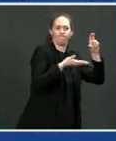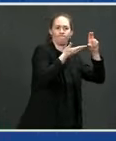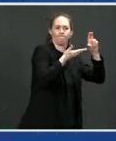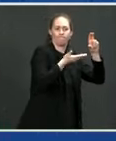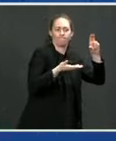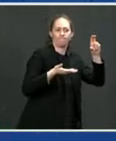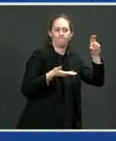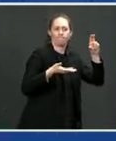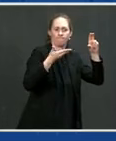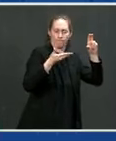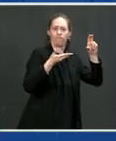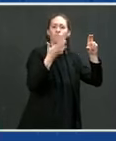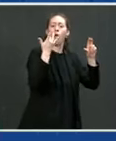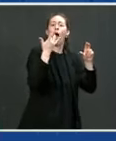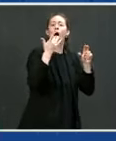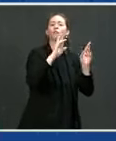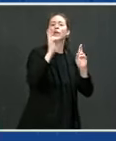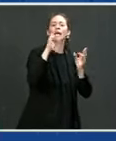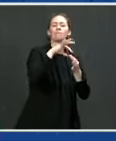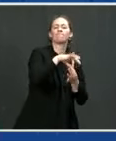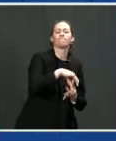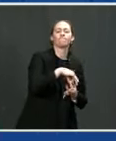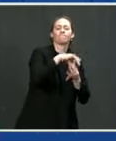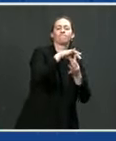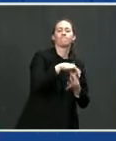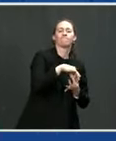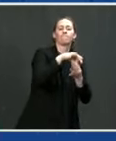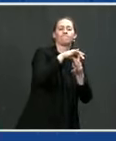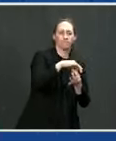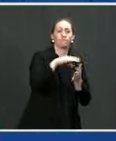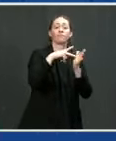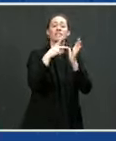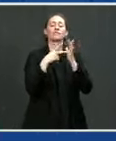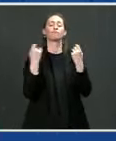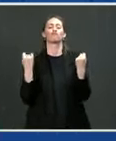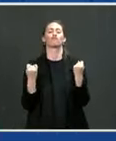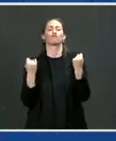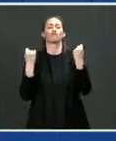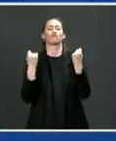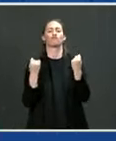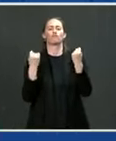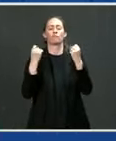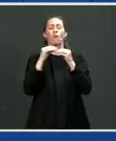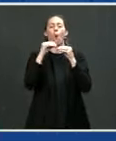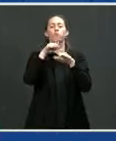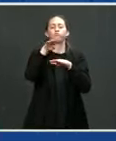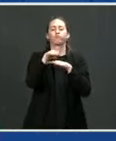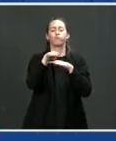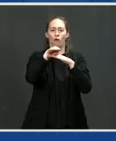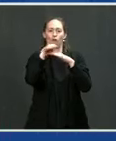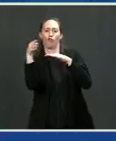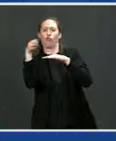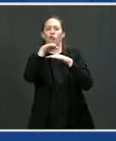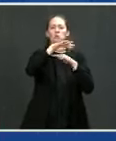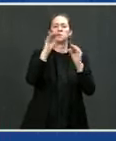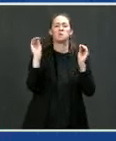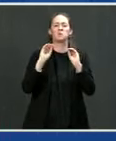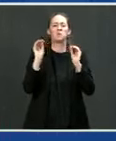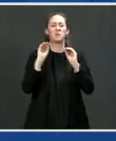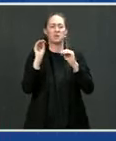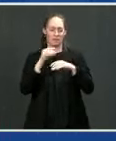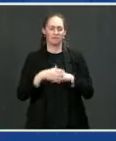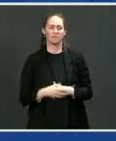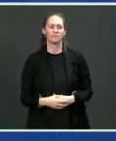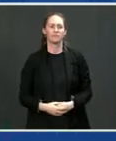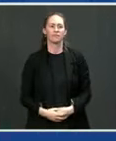it also helps with the stability of the bus itself. So, once the battery is installed and hooked up, we're all ready for the next